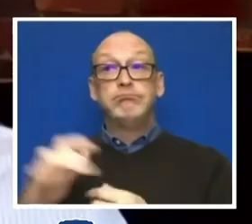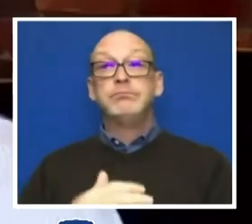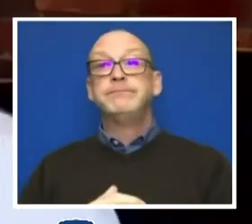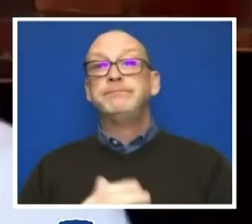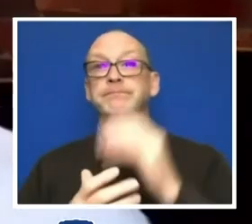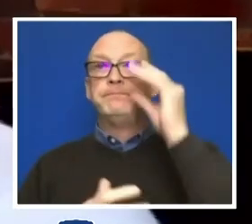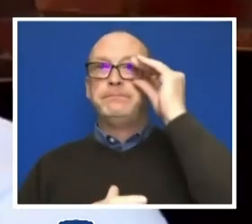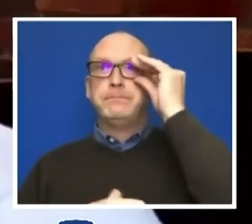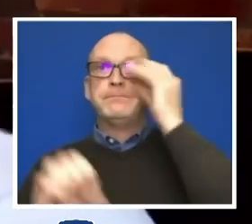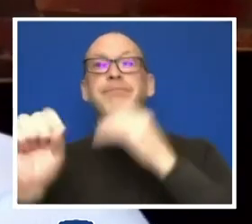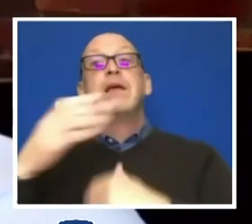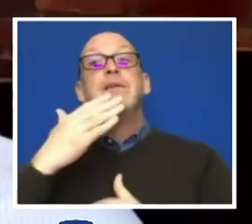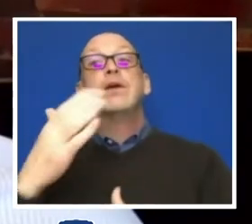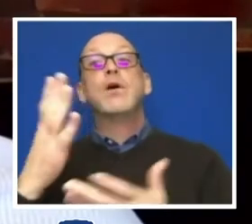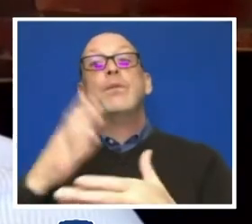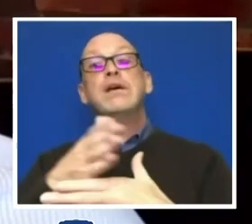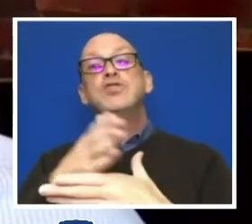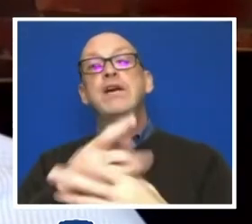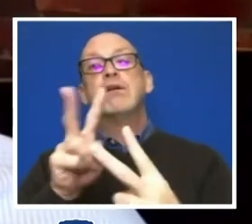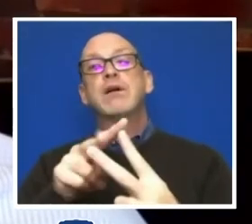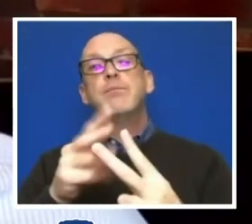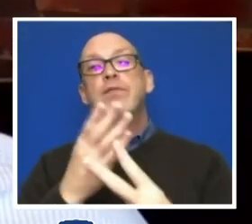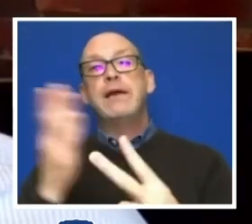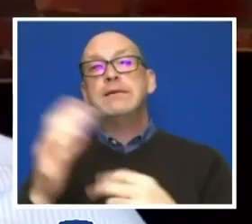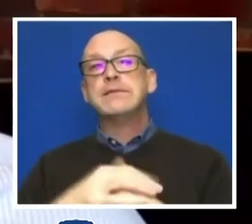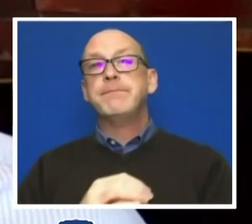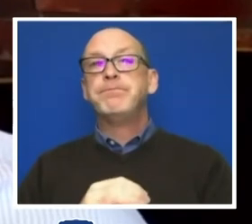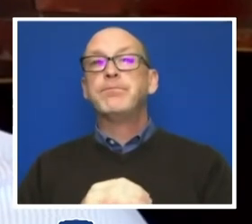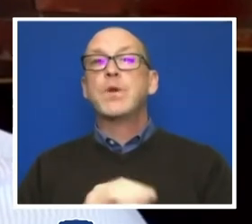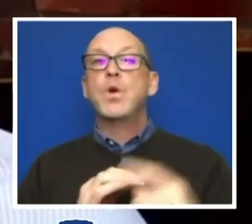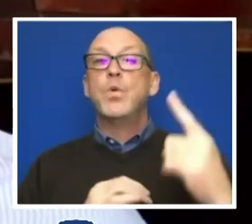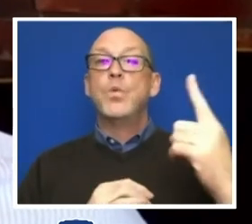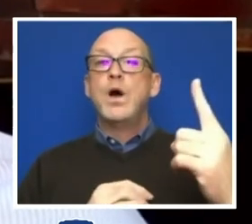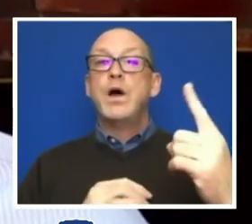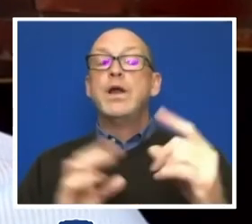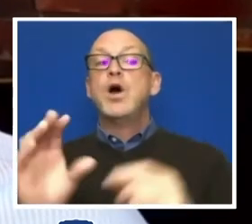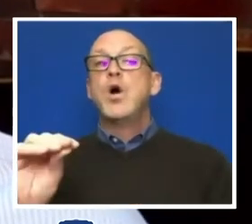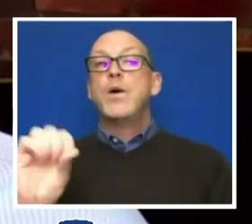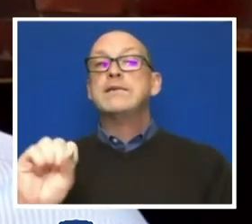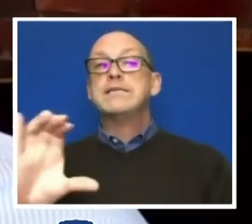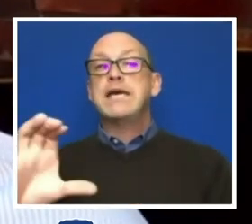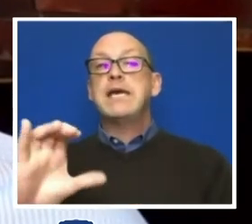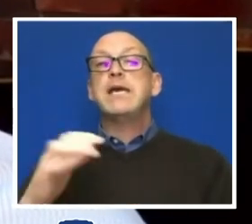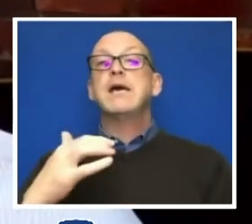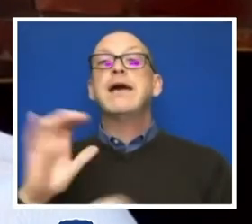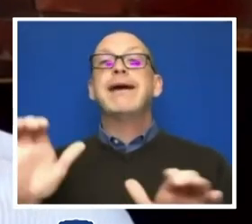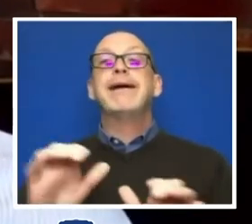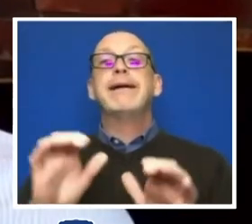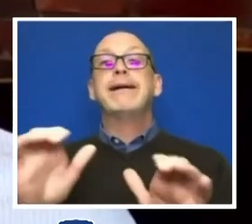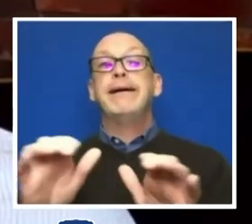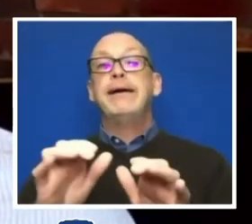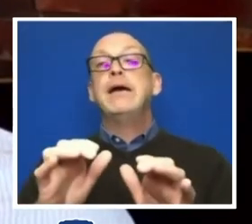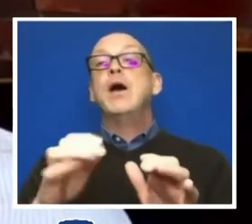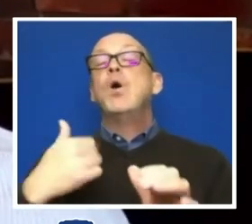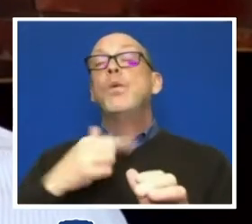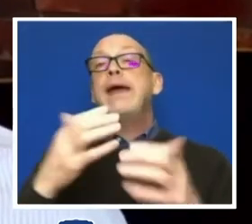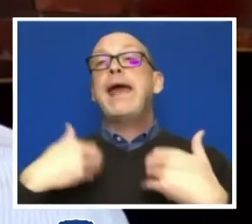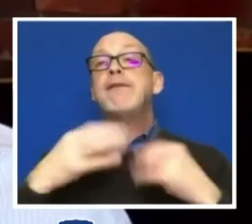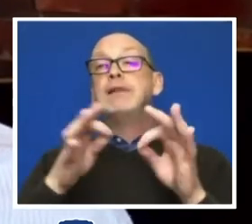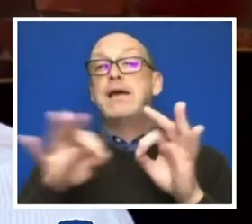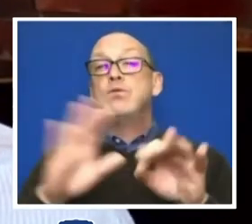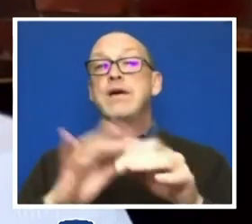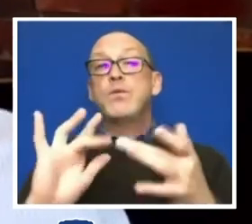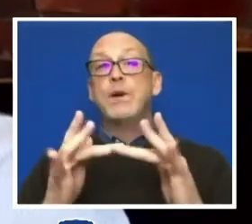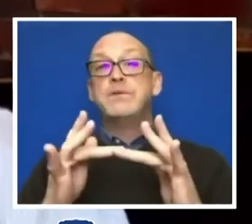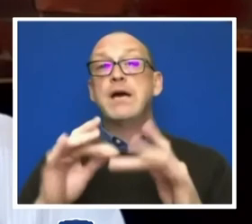Yes. Thank you. I'd like to share a couple of things. One, the Office of Student Conduct is enacting language changes on its website that Shoba